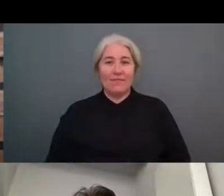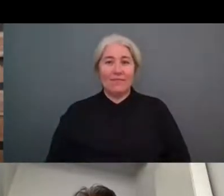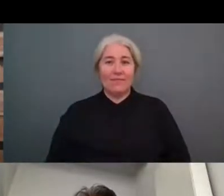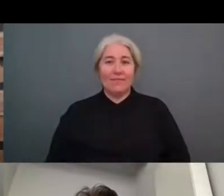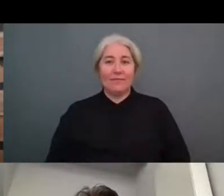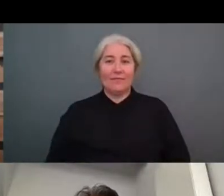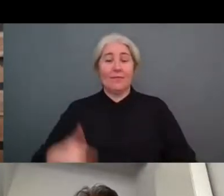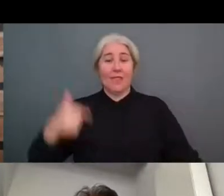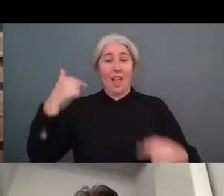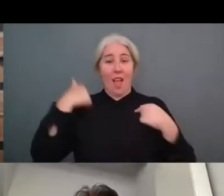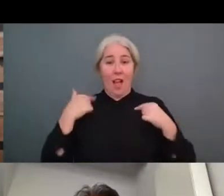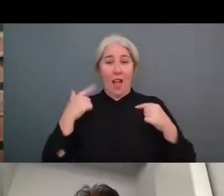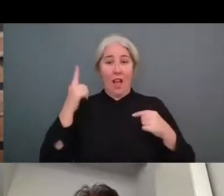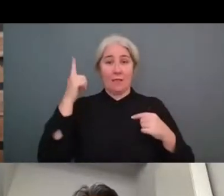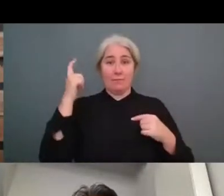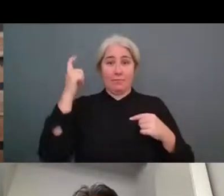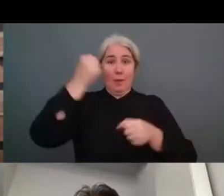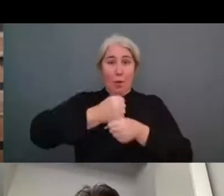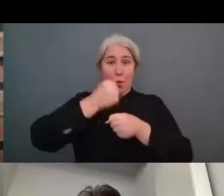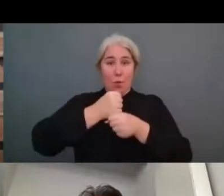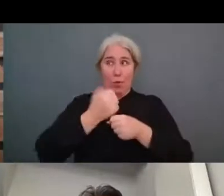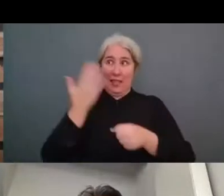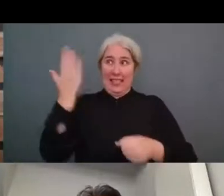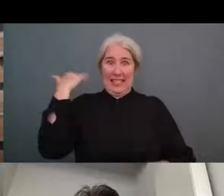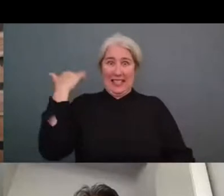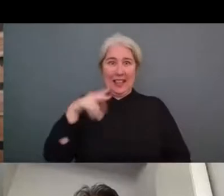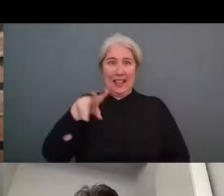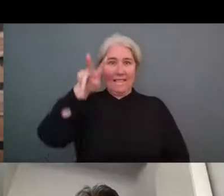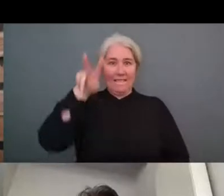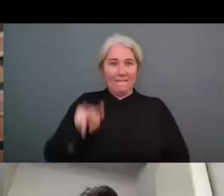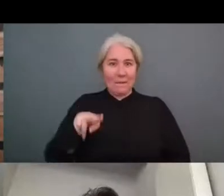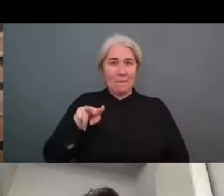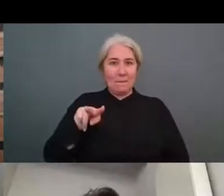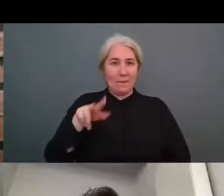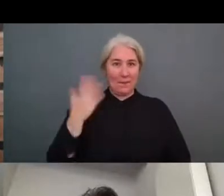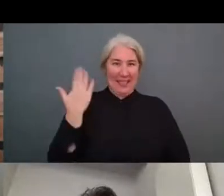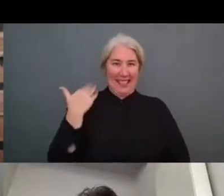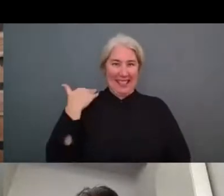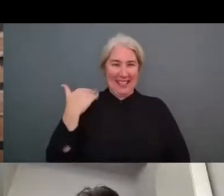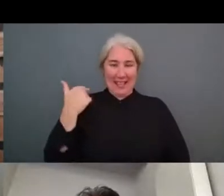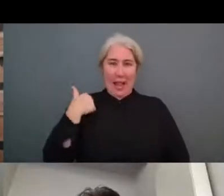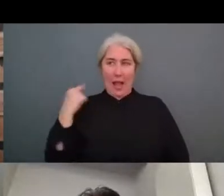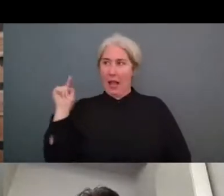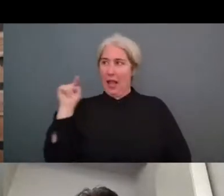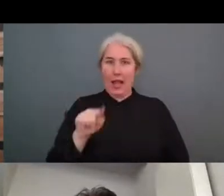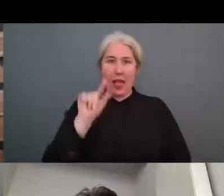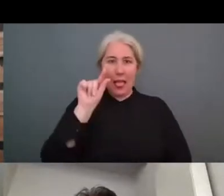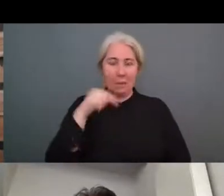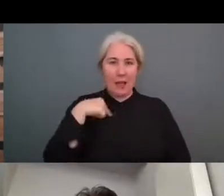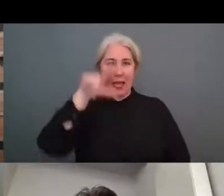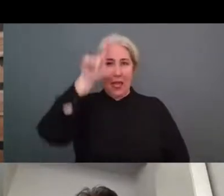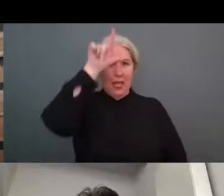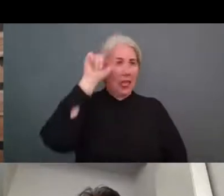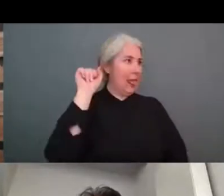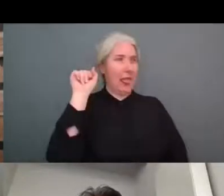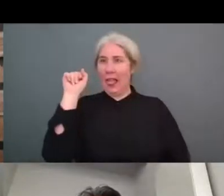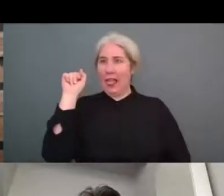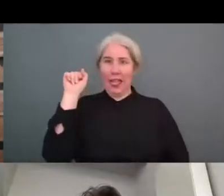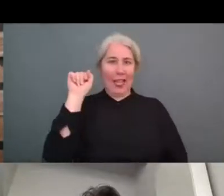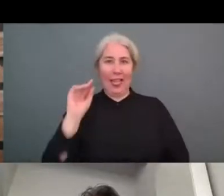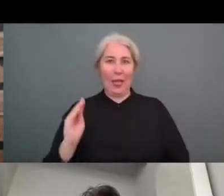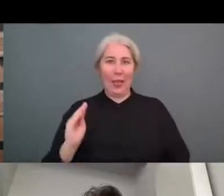in in february of this year so i'm relatively new in the field but i'm uh you know i'm a passionate um